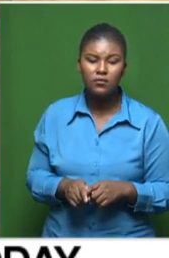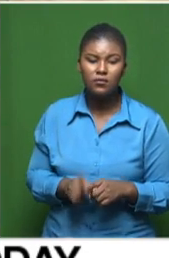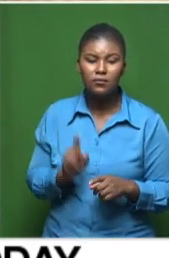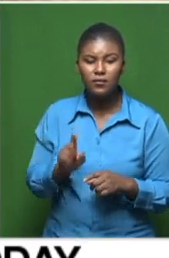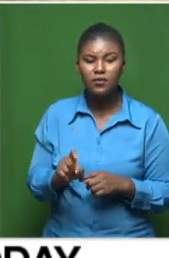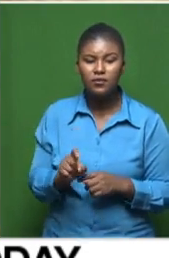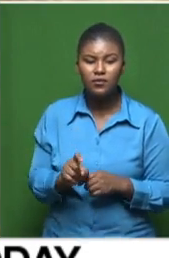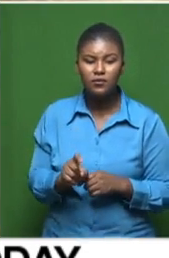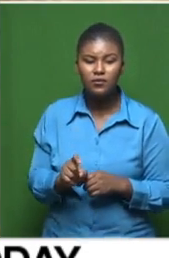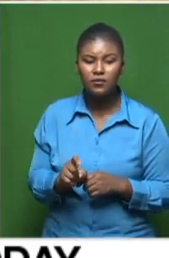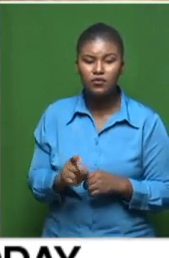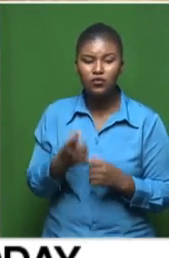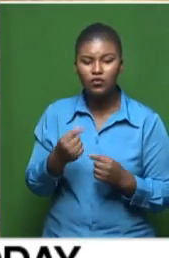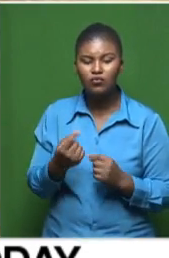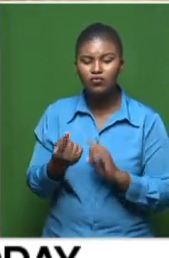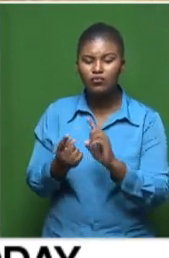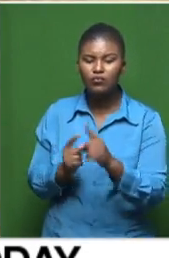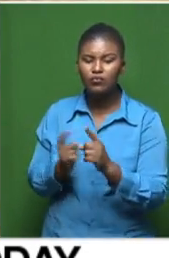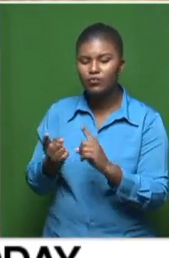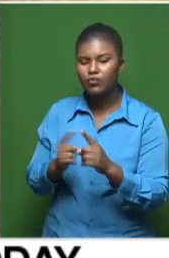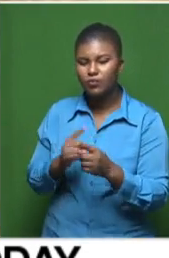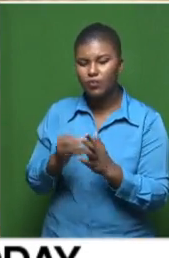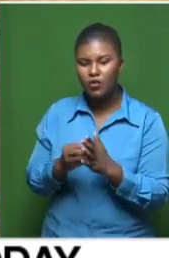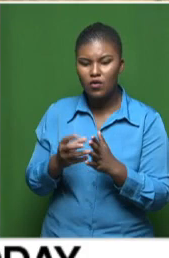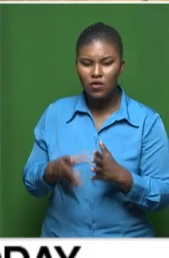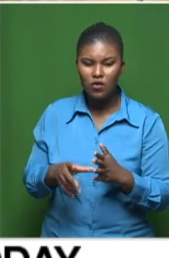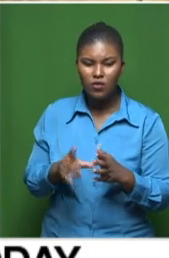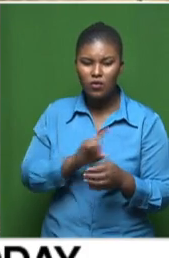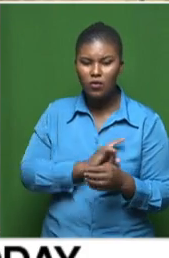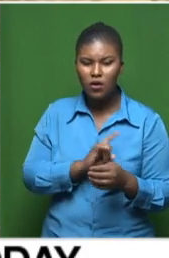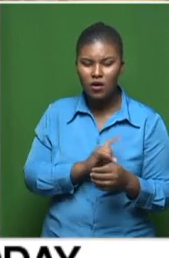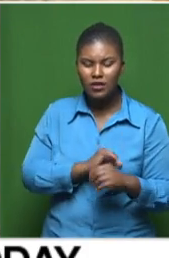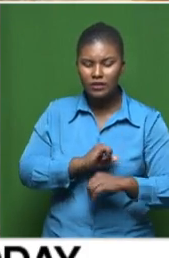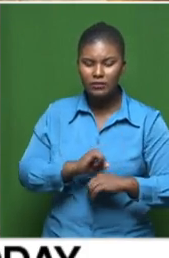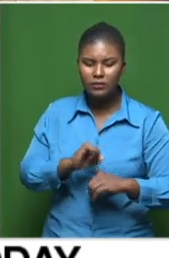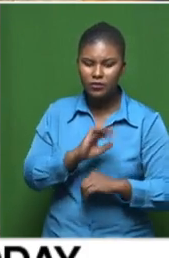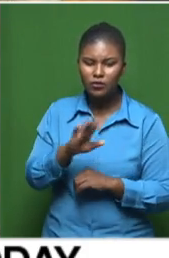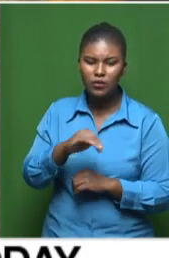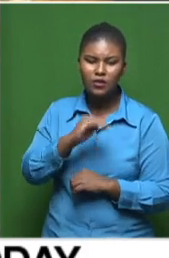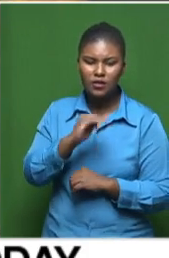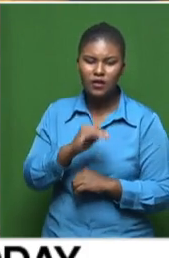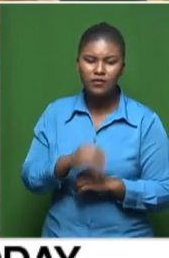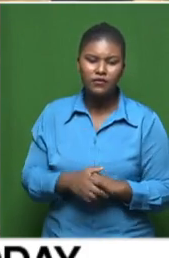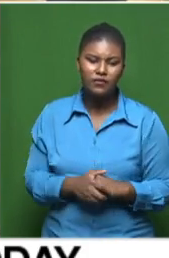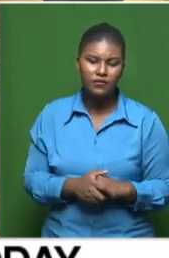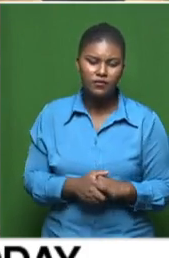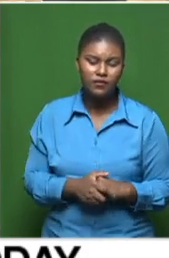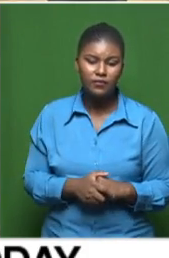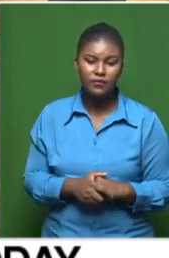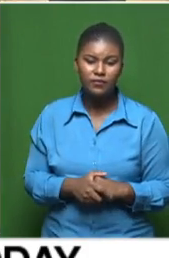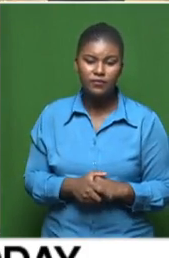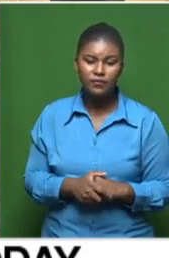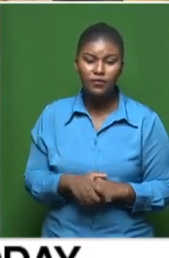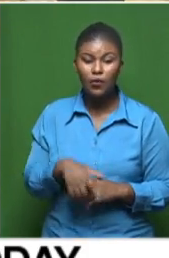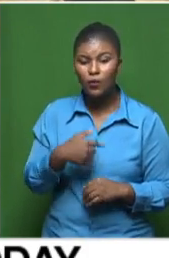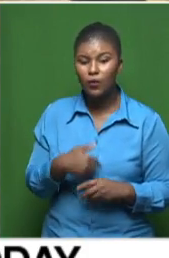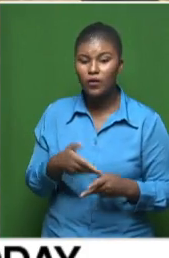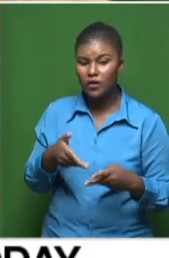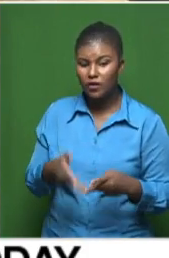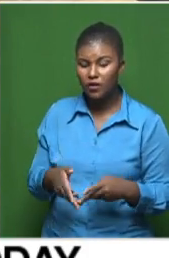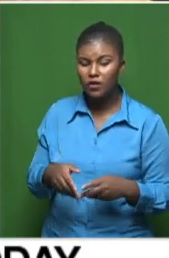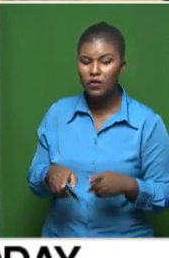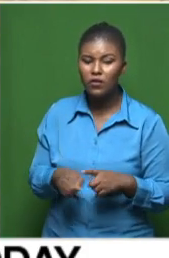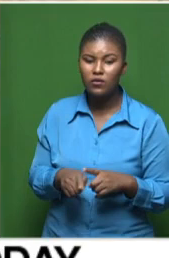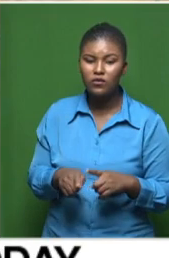you know, do rotational learning. I mean, the capacity issues themselves, you know, they speak for themselves, Leanne, but we are going to be